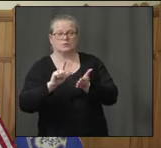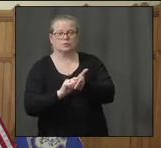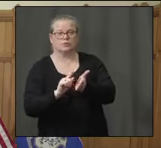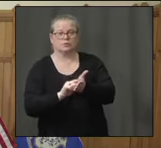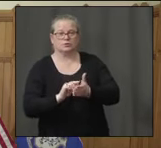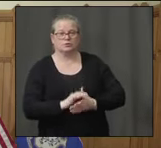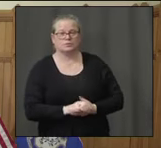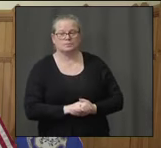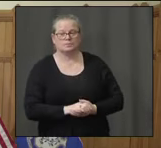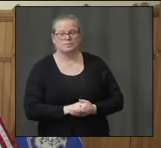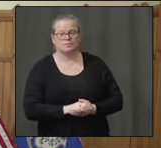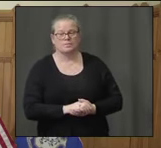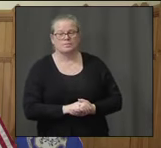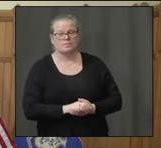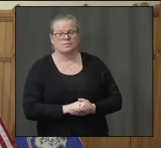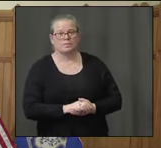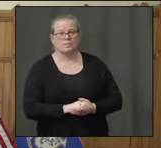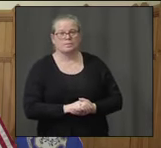The Day of New London.